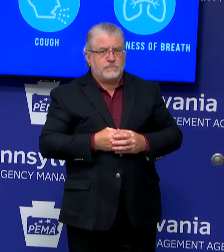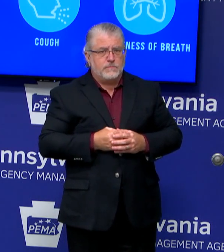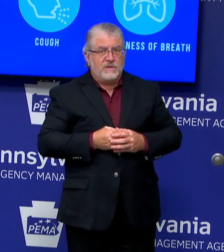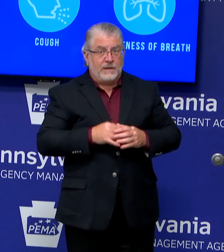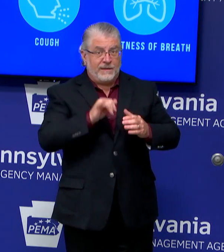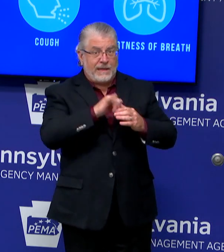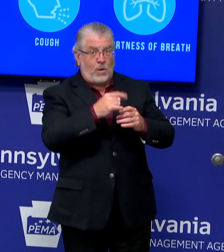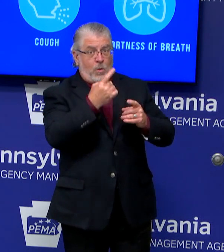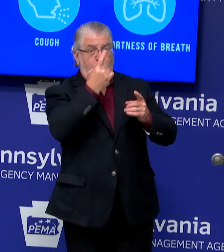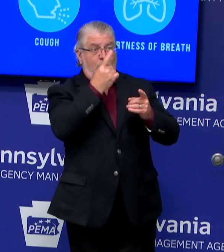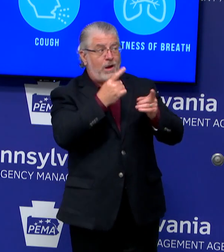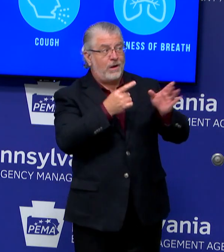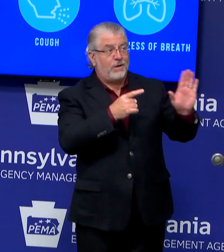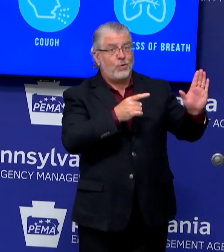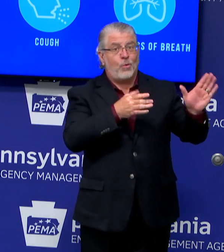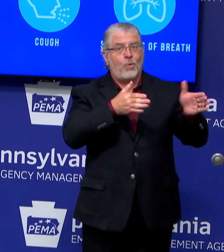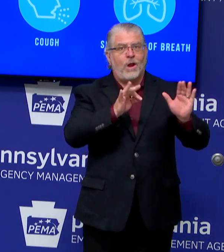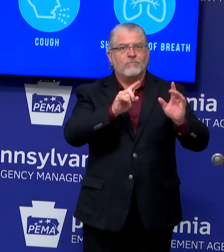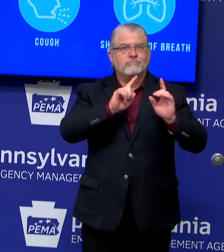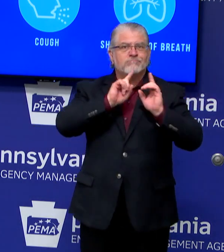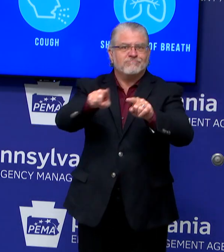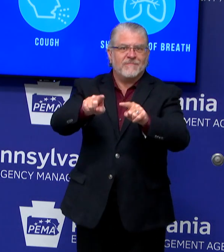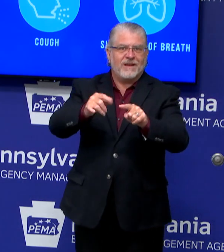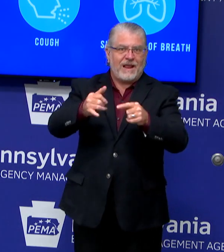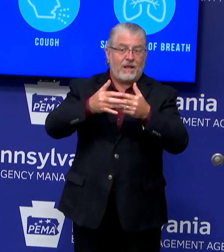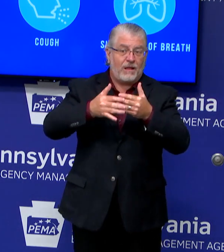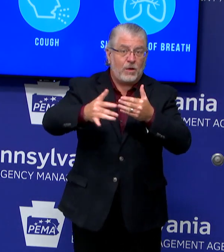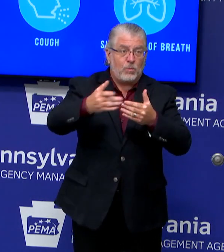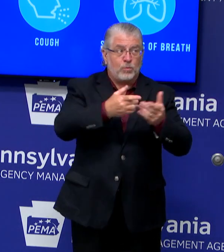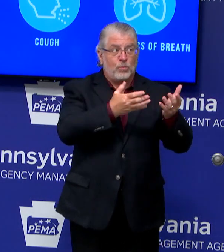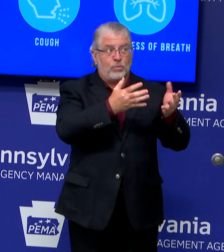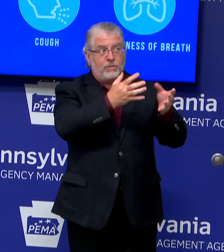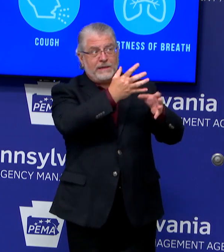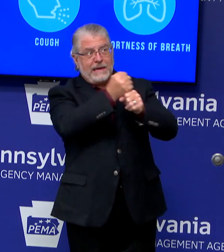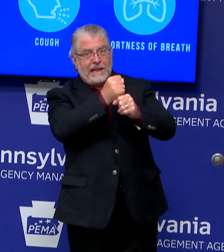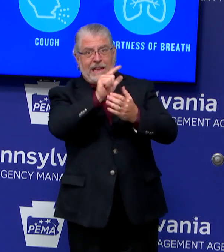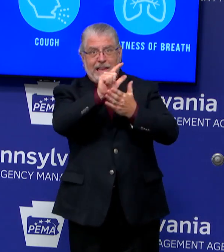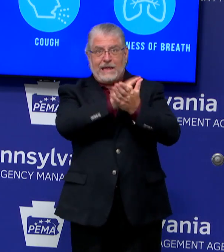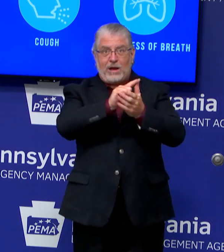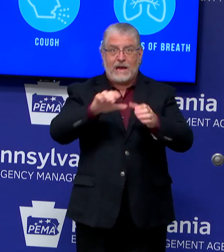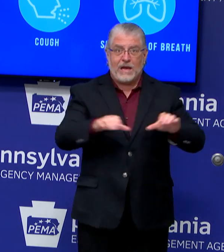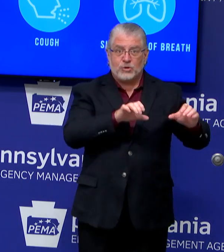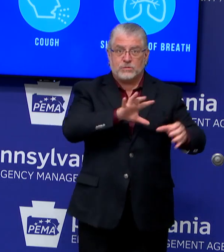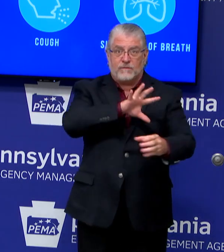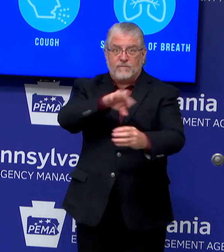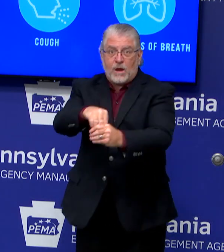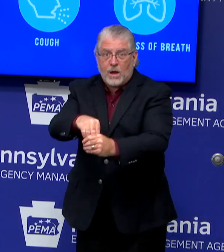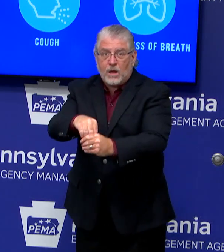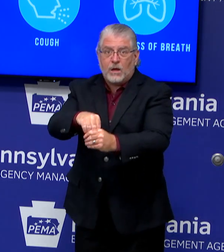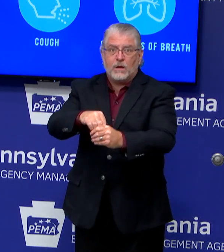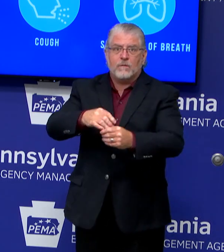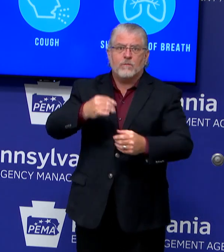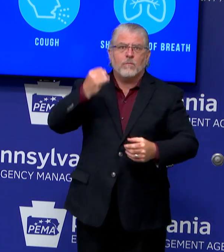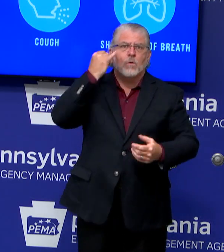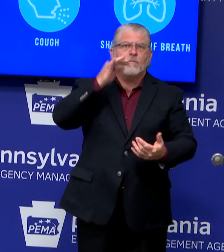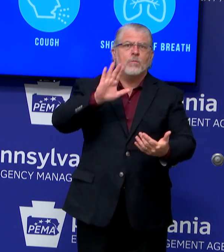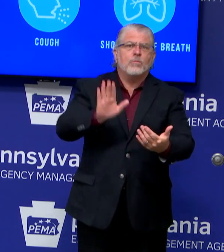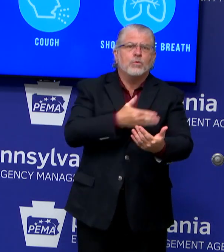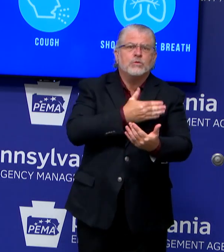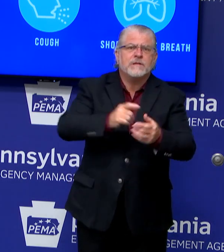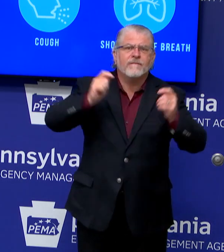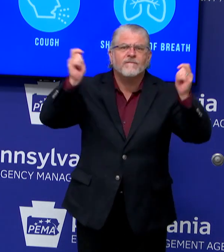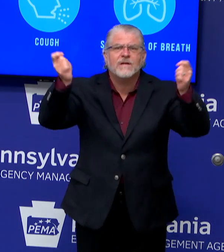going forward? Is that going to be like a legal strategy if others start doing it, when you start seeing concerts, or whatever the case may be that